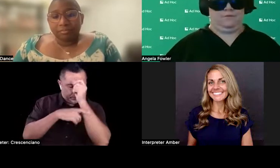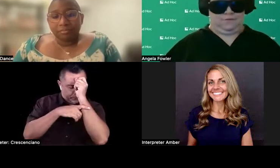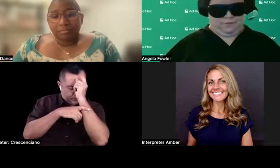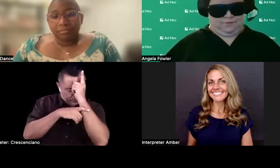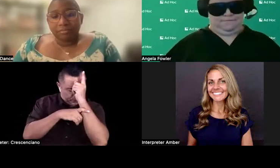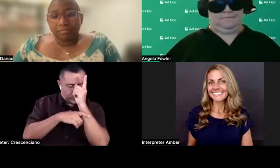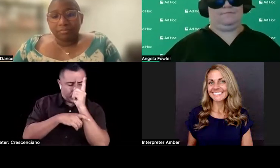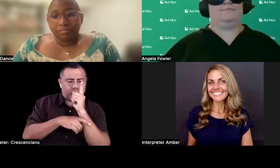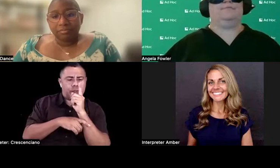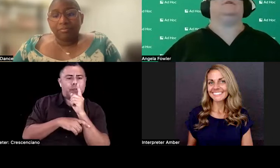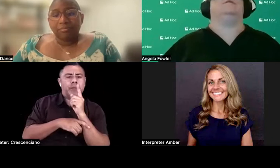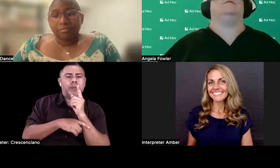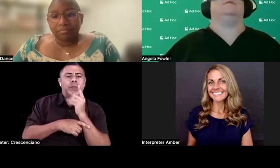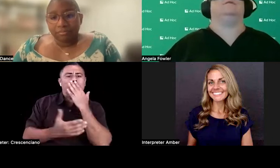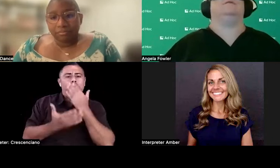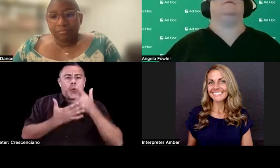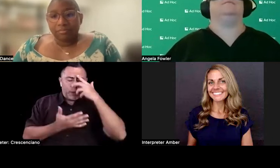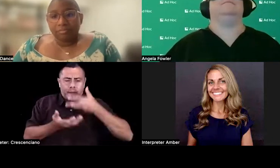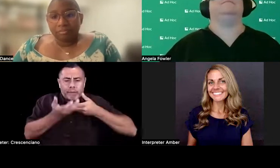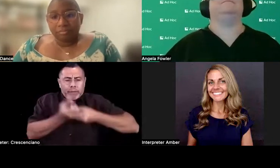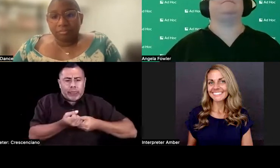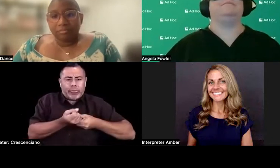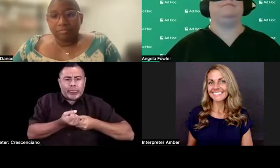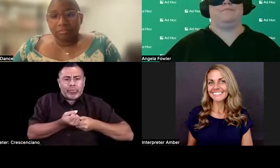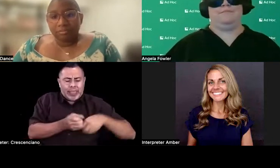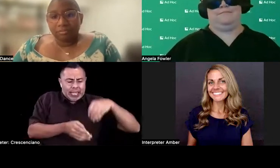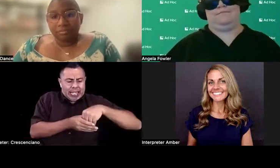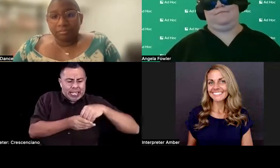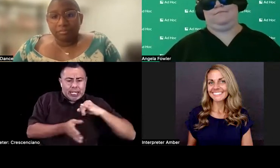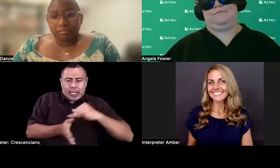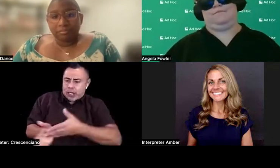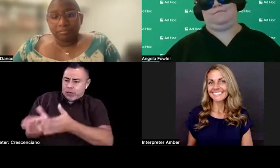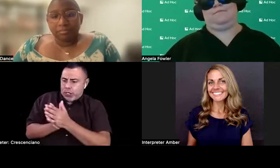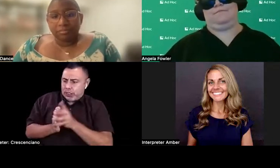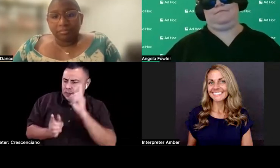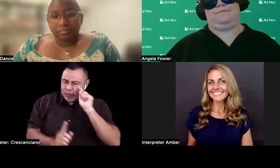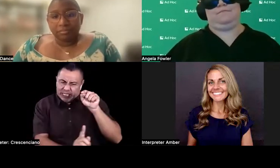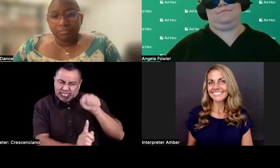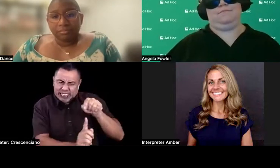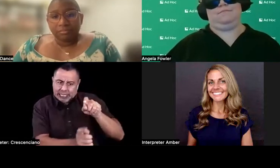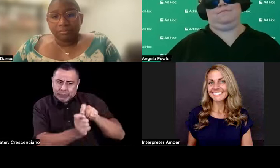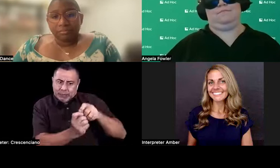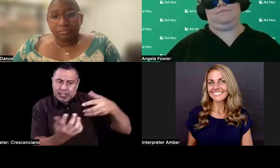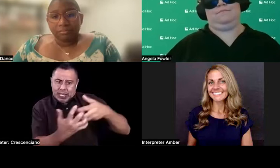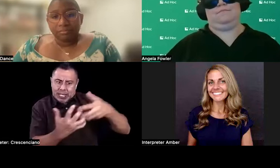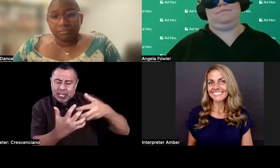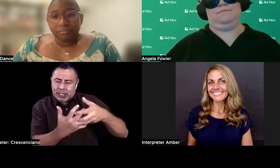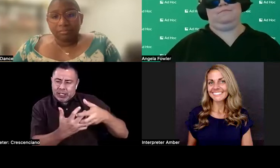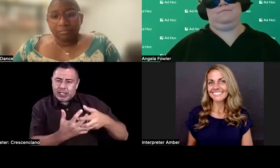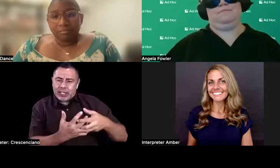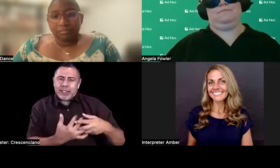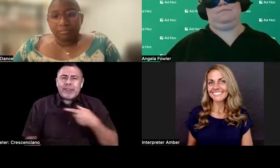accommodation being asked for. And so it's not just the accommodation that we're asking for. It's actually having to demonstrate